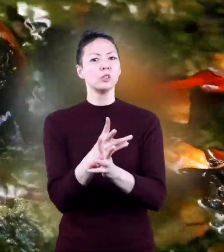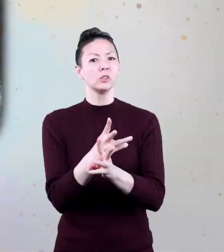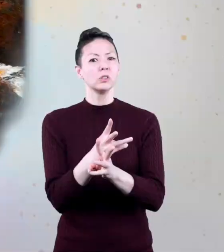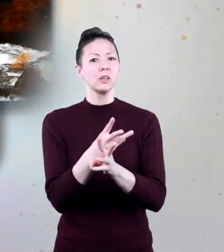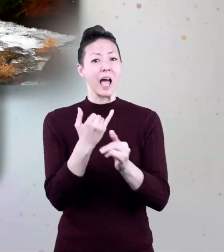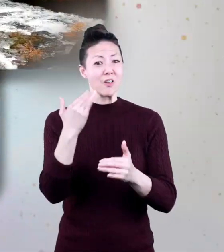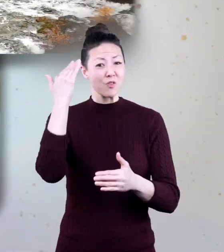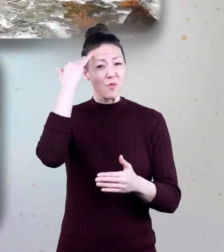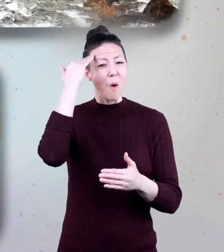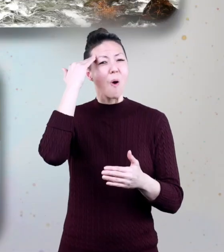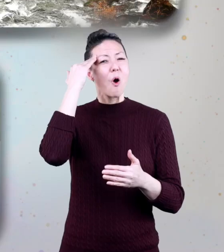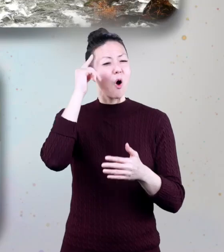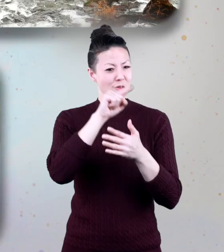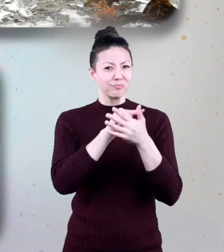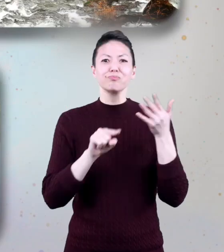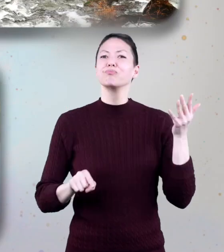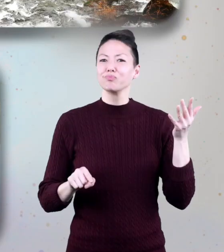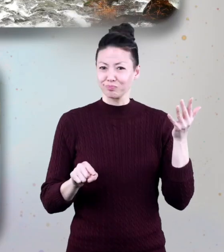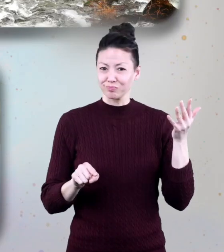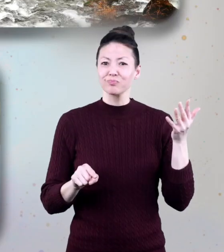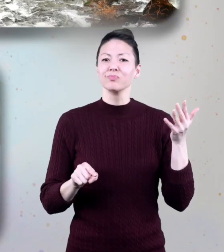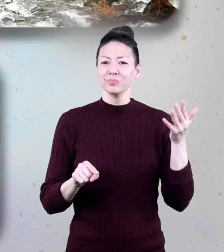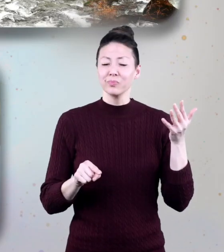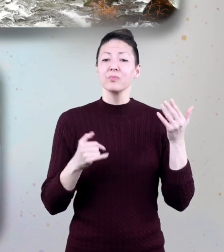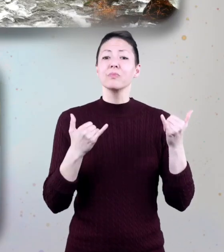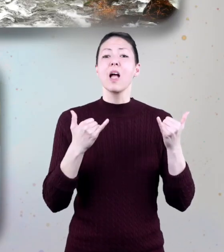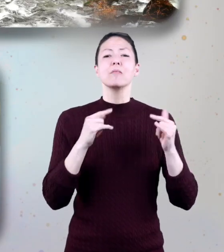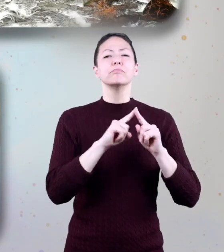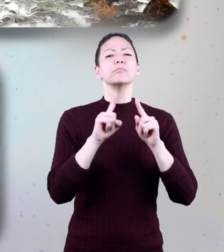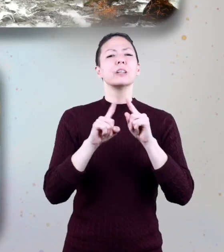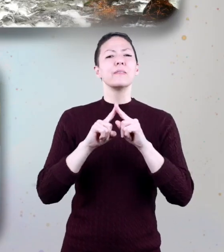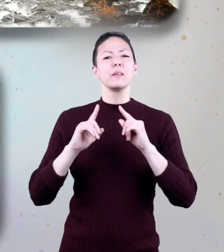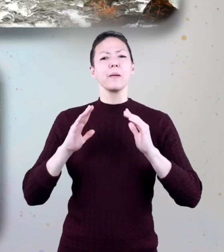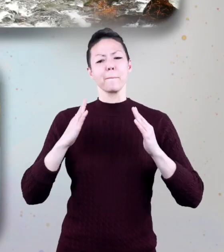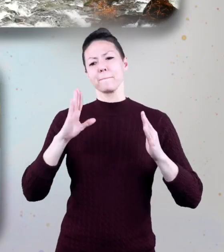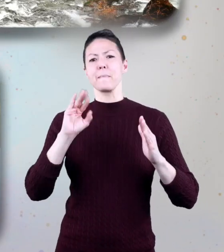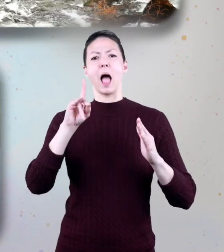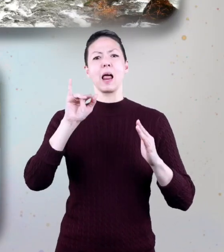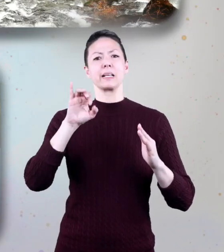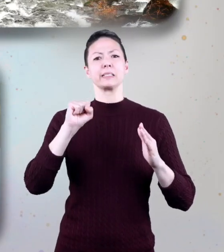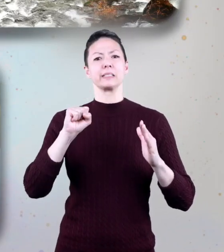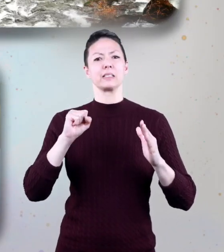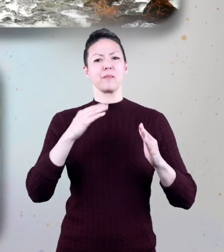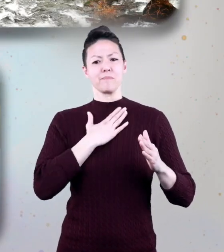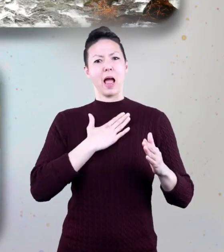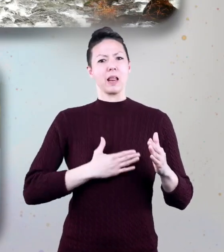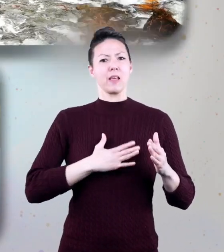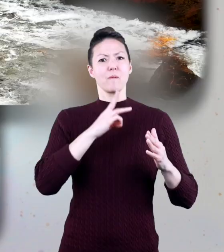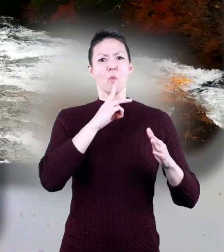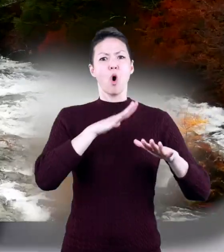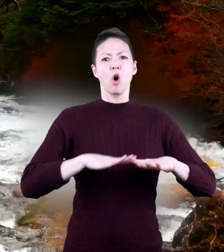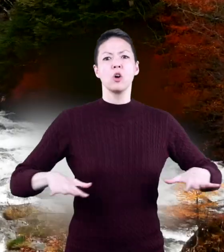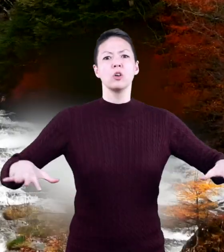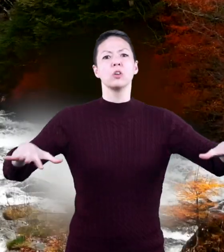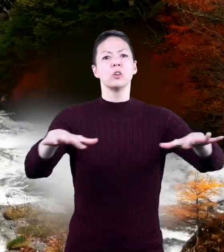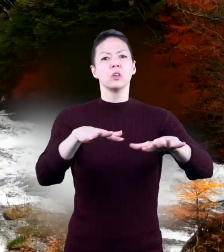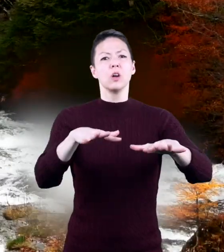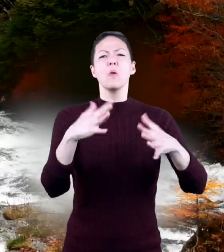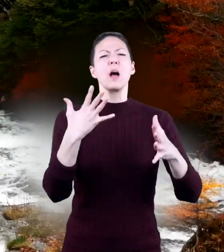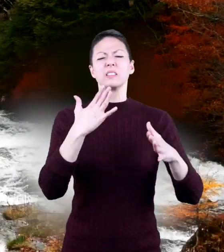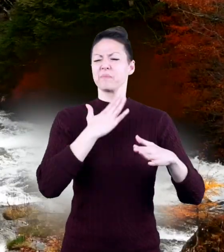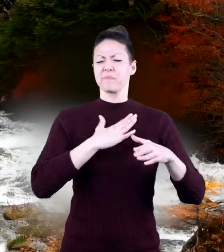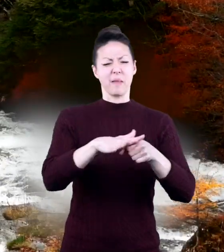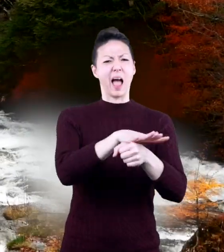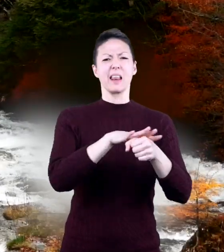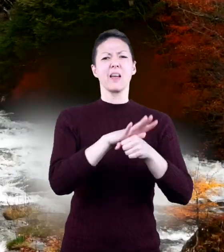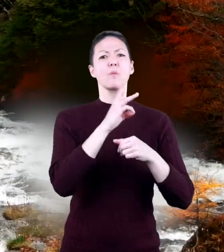now that you know a little more about the different bodies of water water let's review what is this body of water called